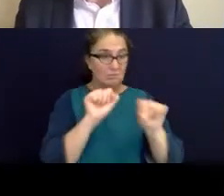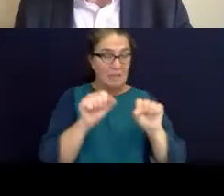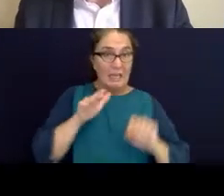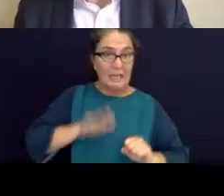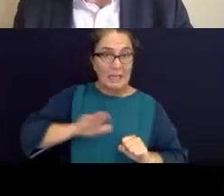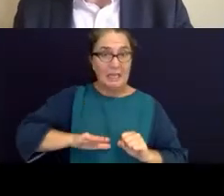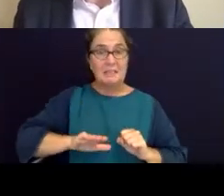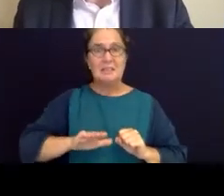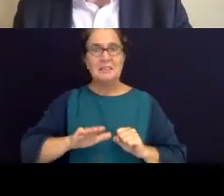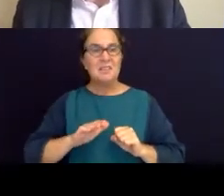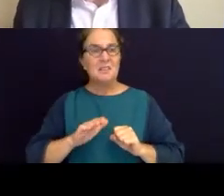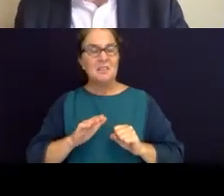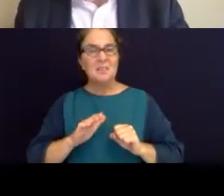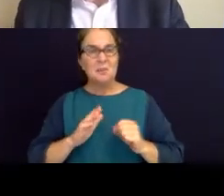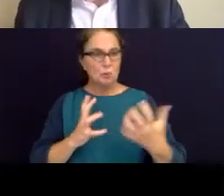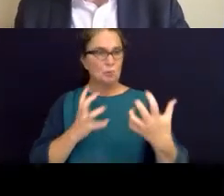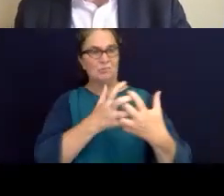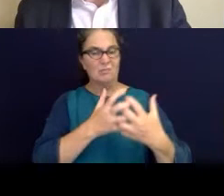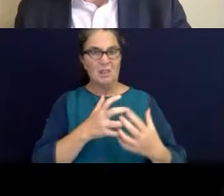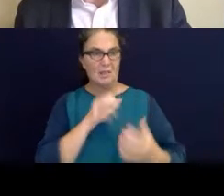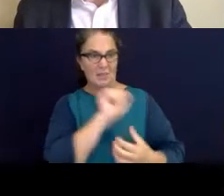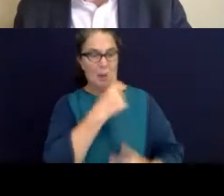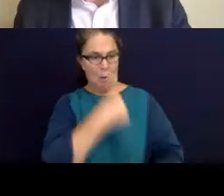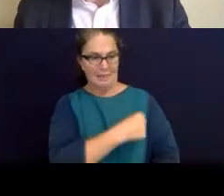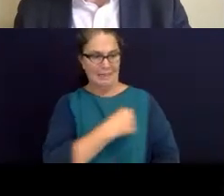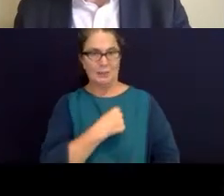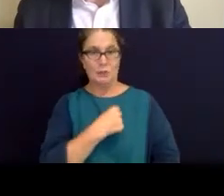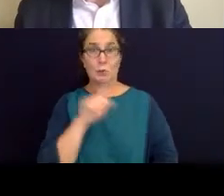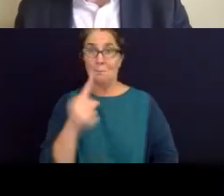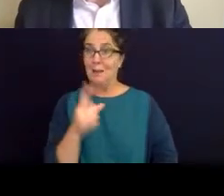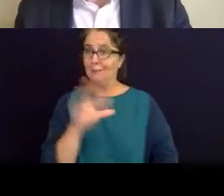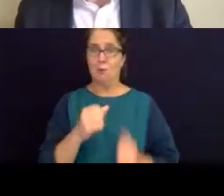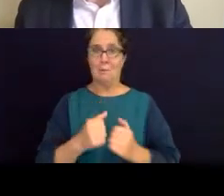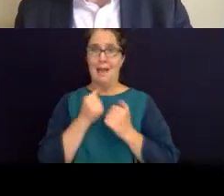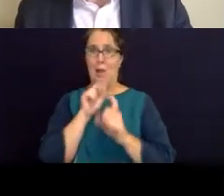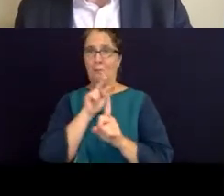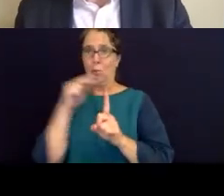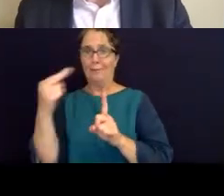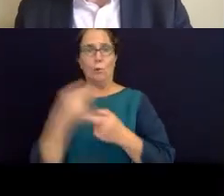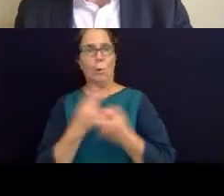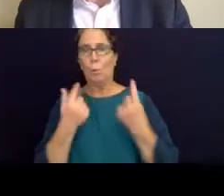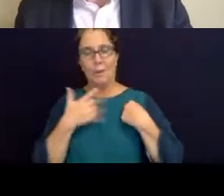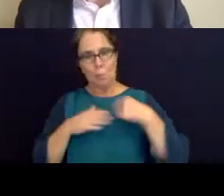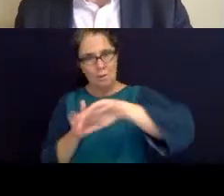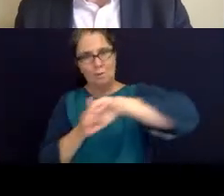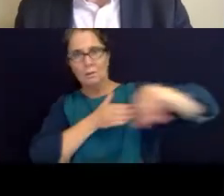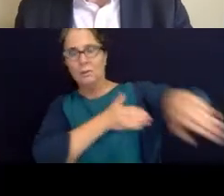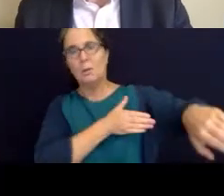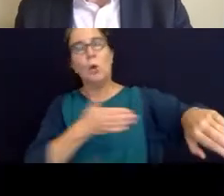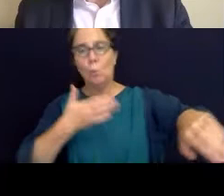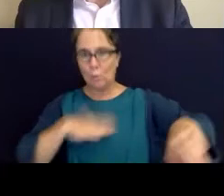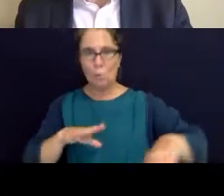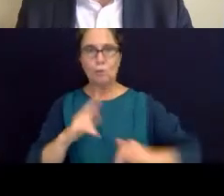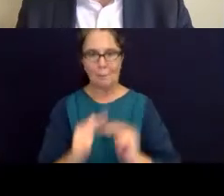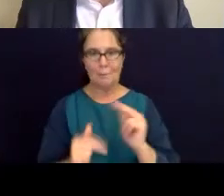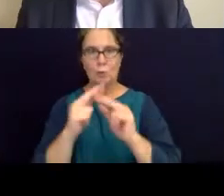that they have, but the reality is, from a mana whenuma point of view, we're looking to move past that and build real strength in